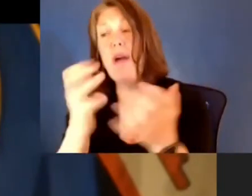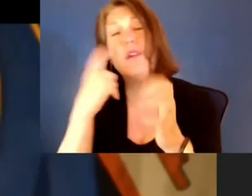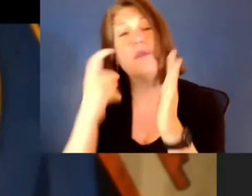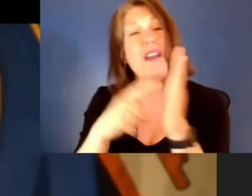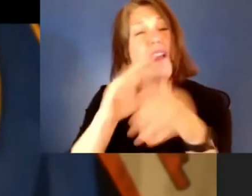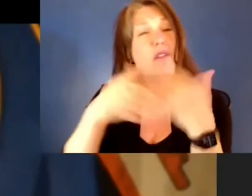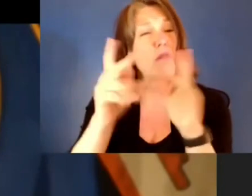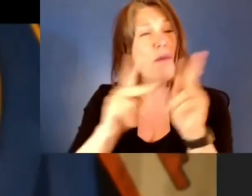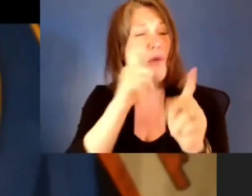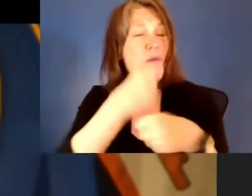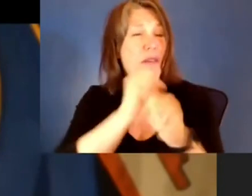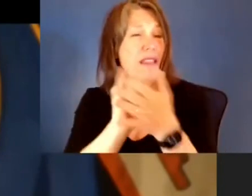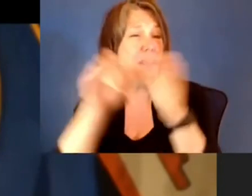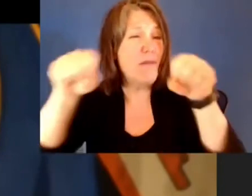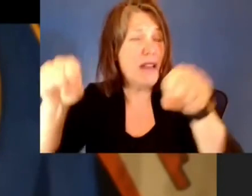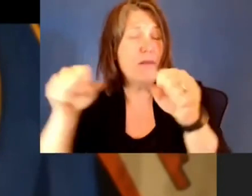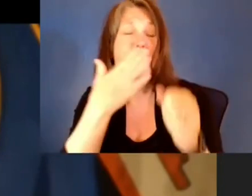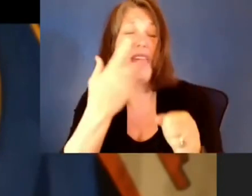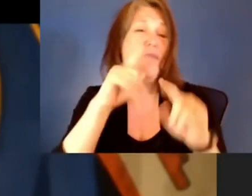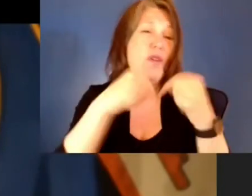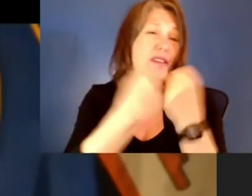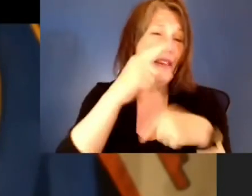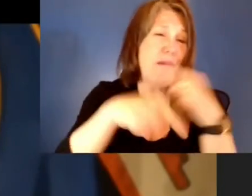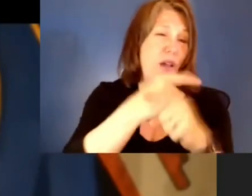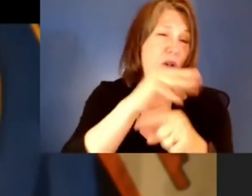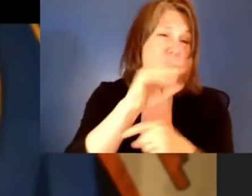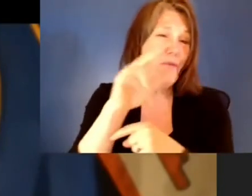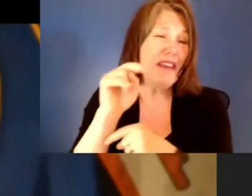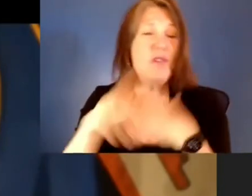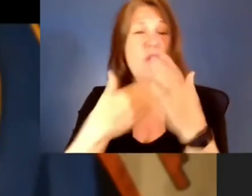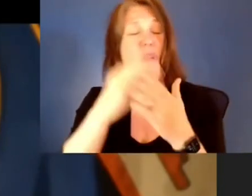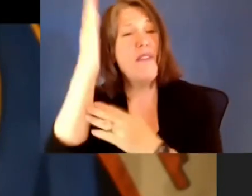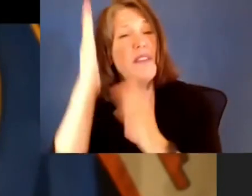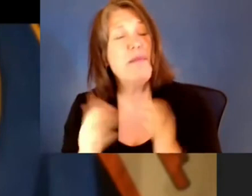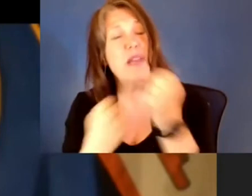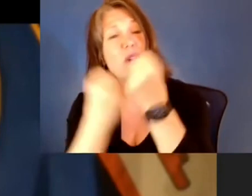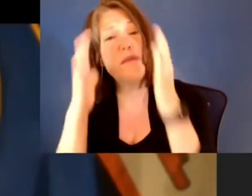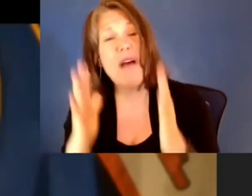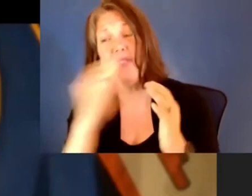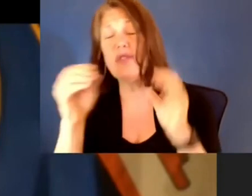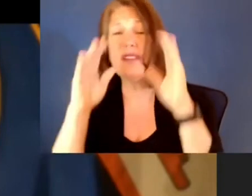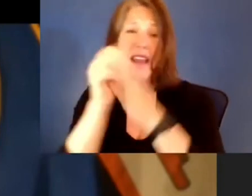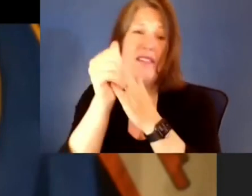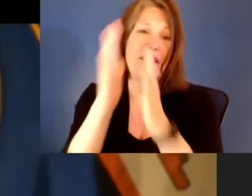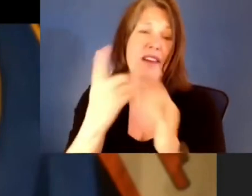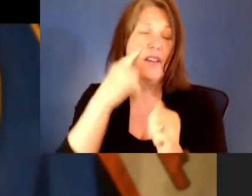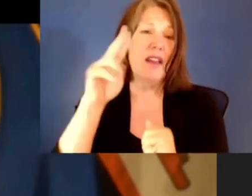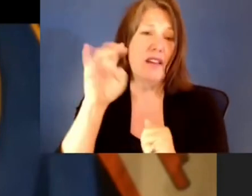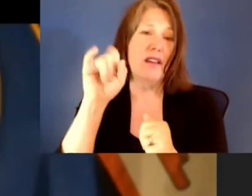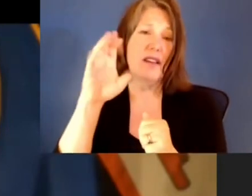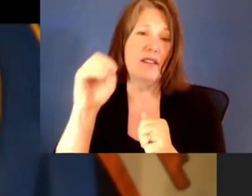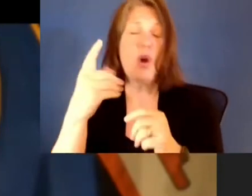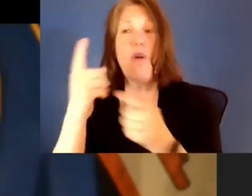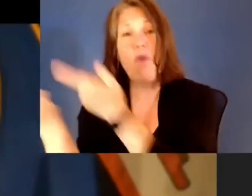Thank you to the team at Global Minnesota, all of the speakers and sponsors, and the leadership at UNESCO for coming together to make this special day